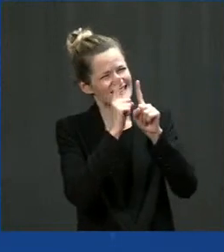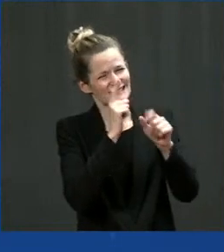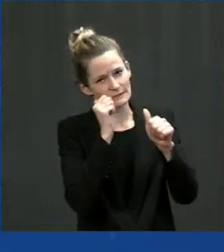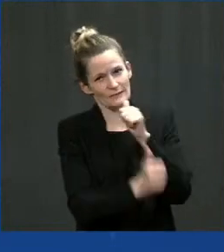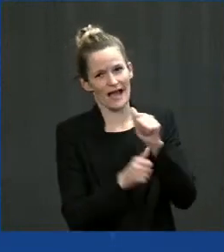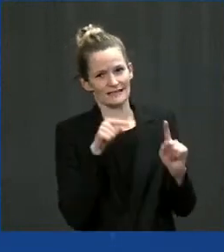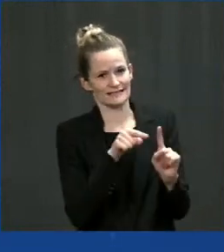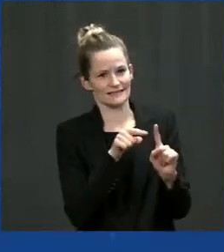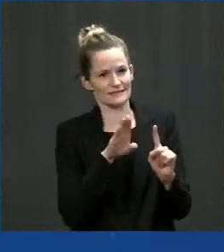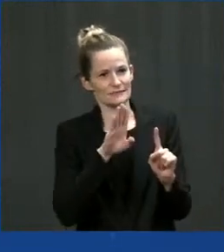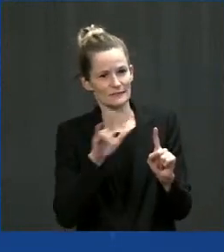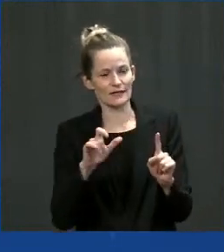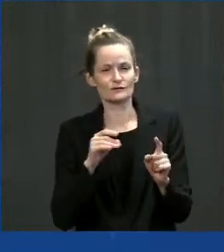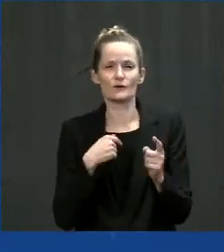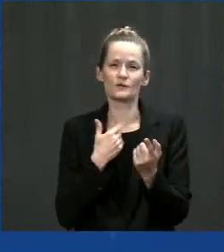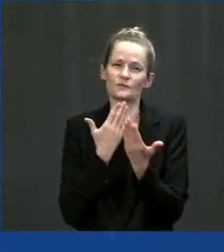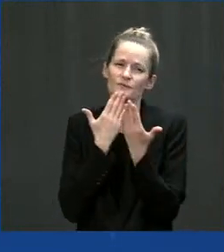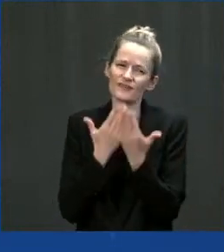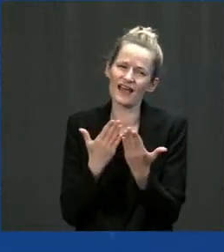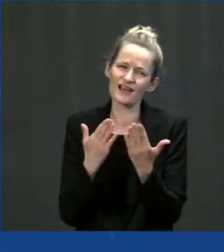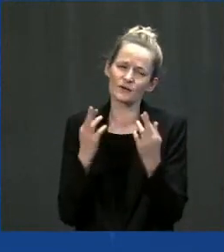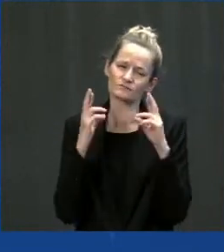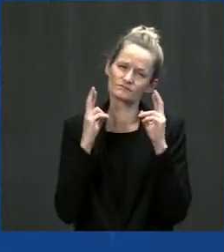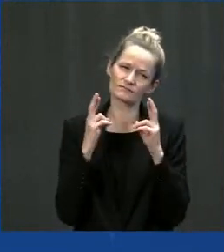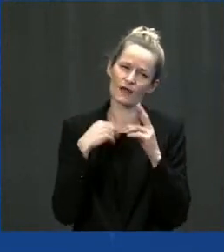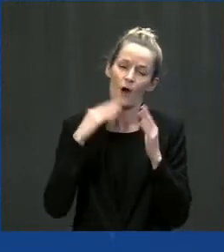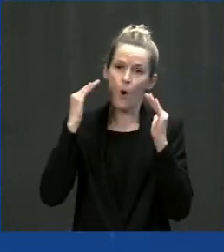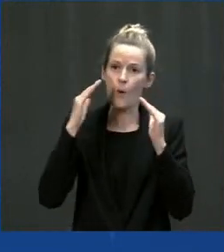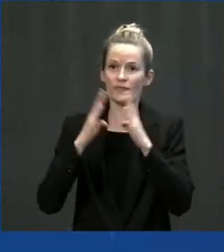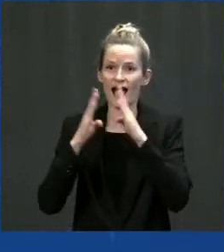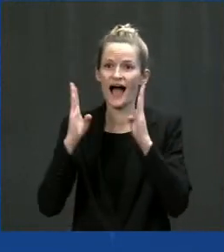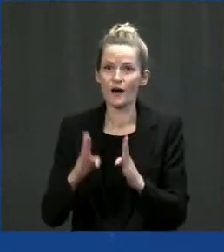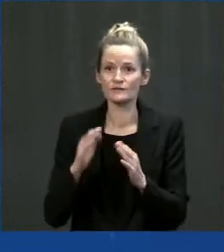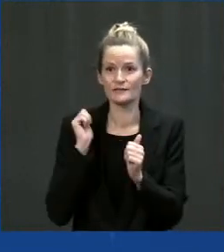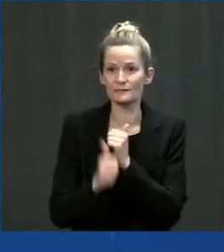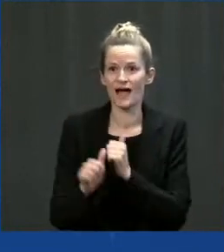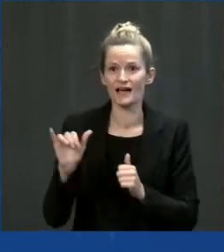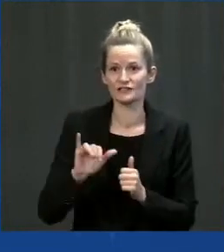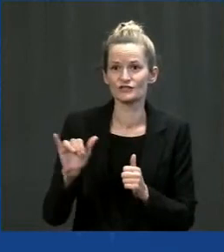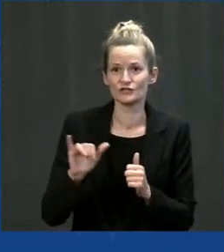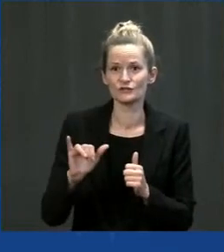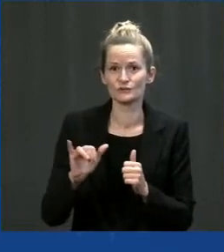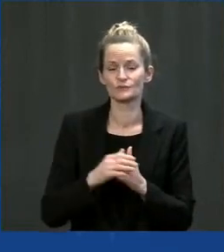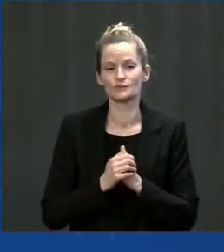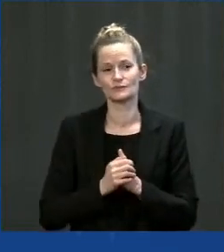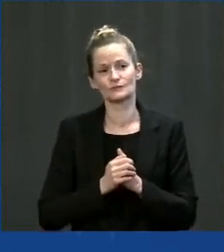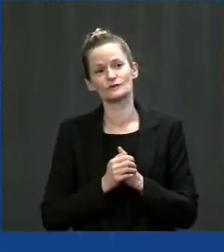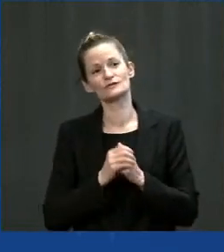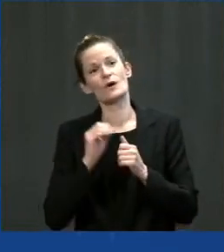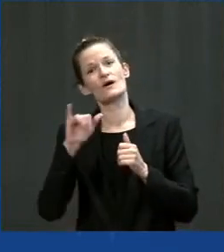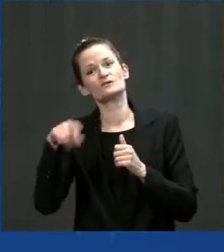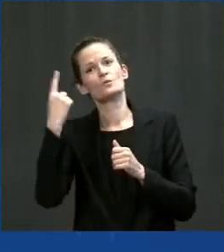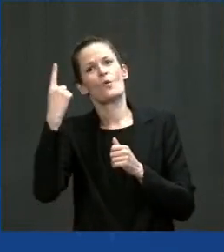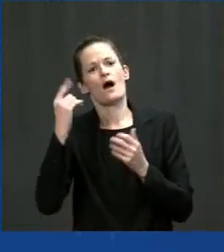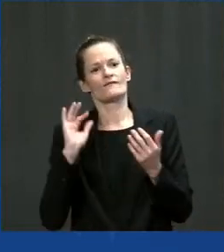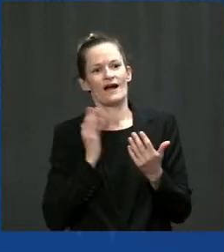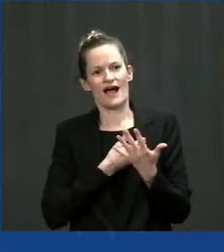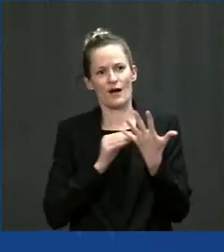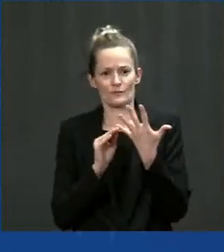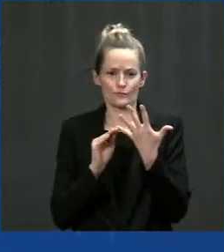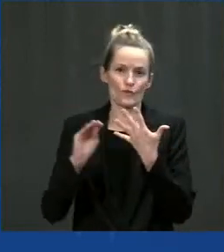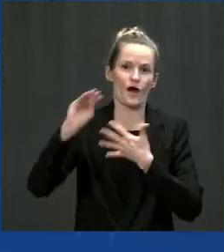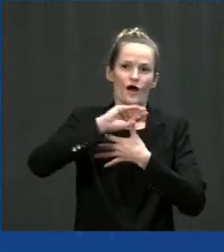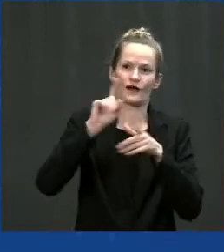through the House. I believe that one of our principal functions as leaders who are responsible